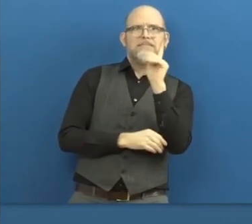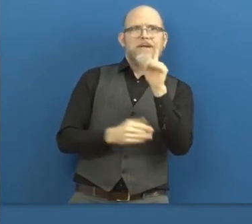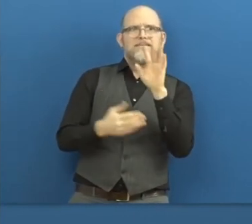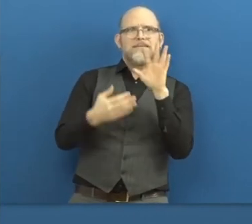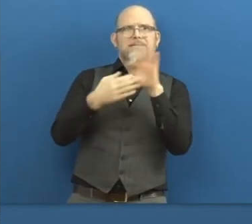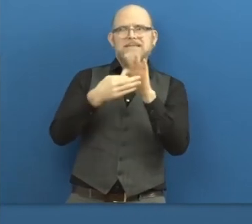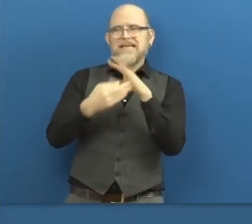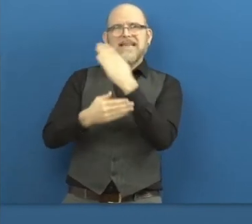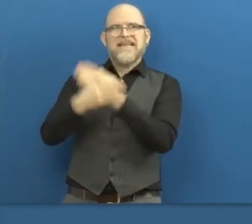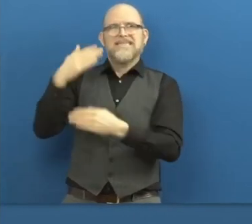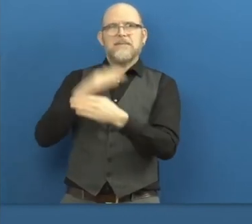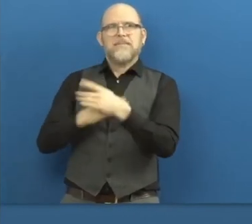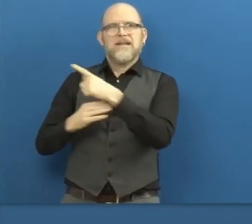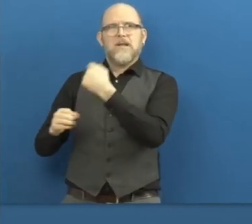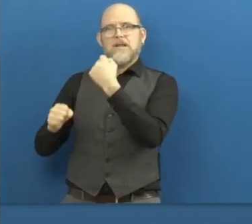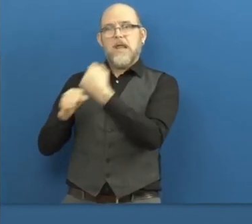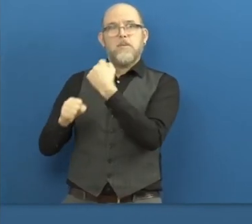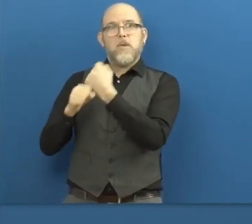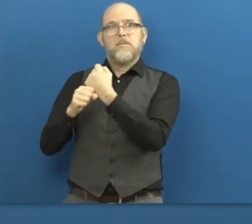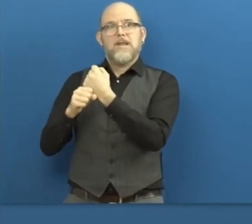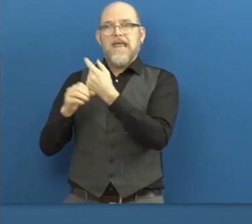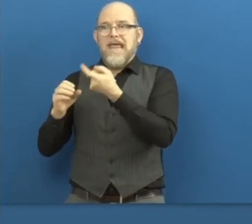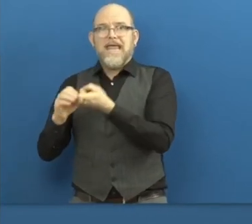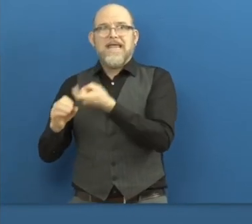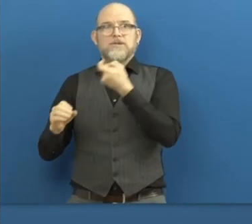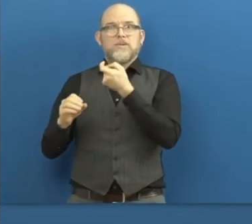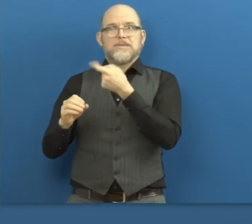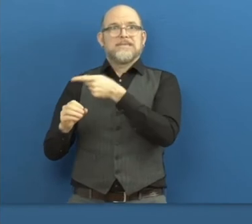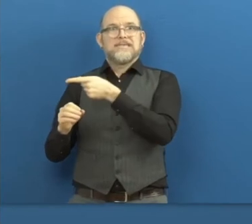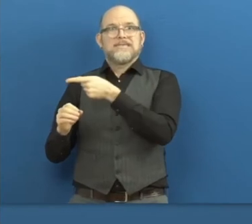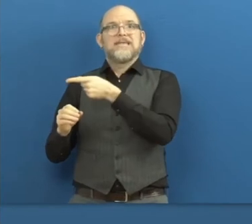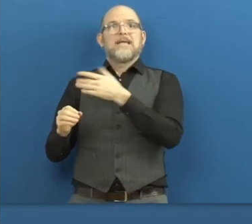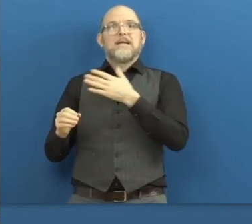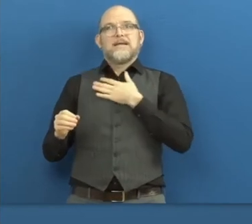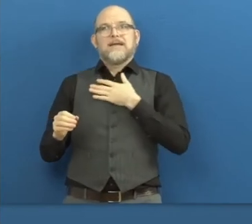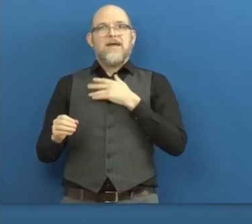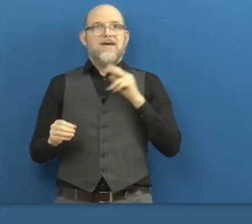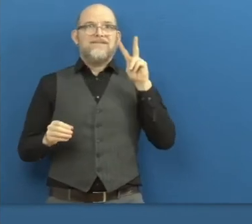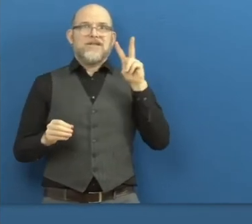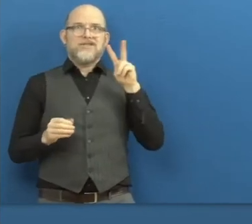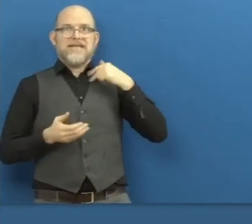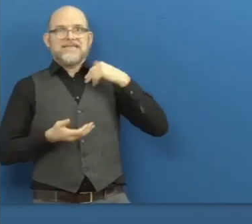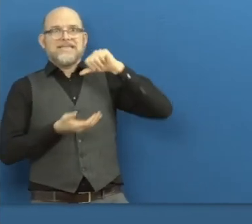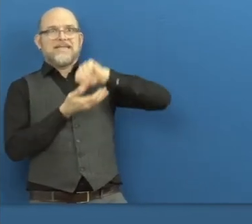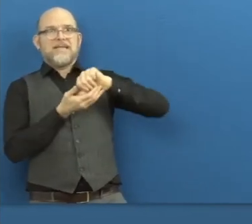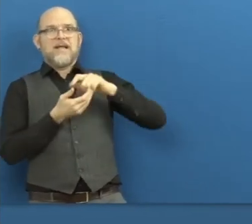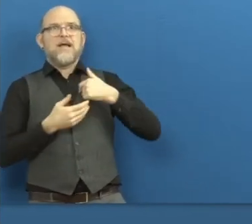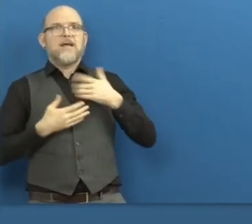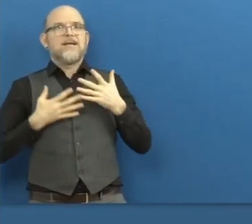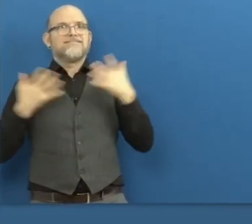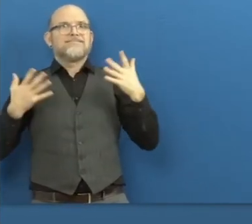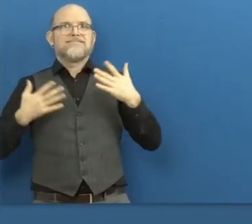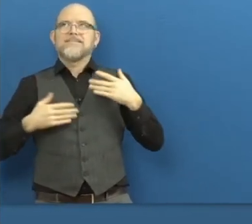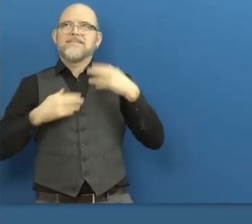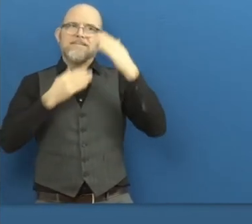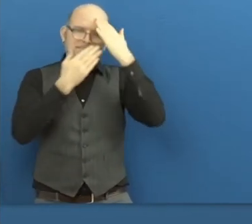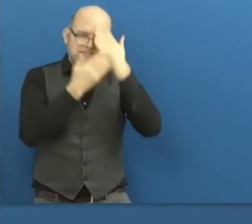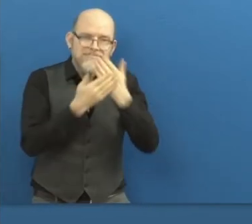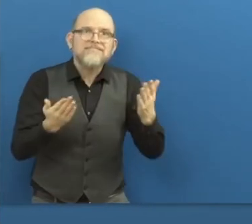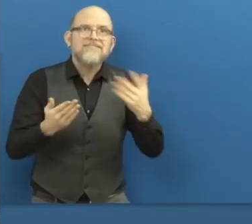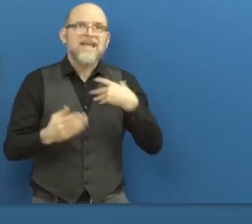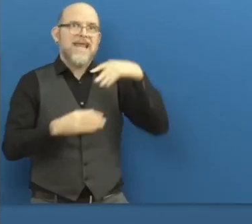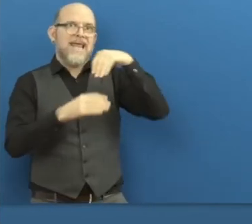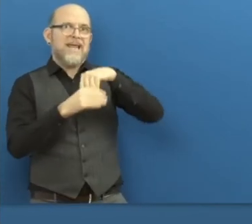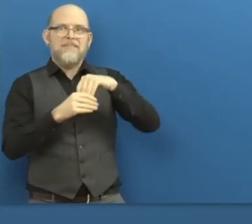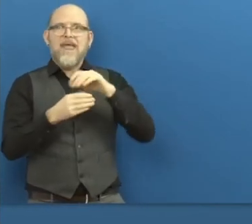the Viscardi Center and our National Business and Disability Council. But I'm really honored to be a part of the alliance and with you, Susan. Thank you. thank